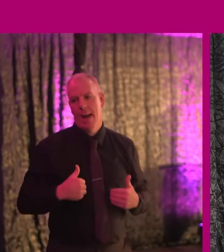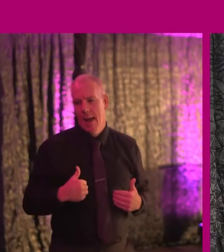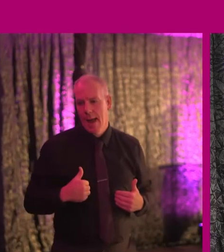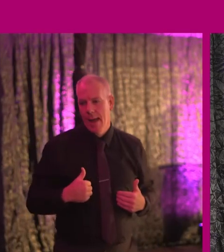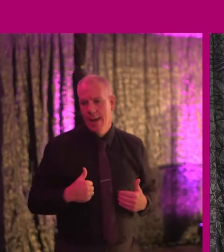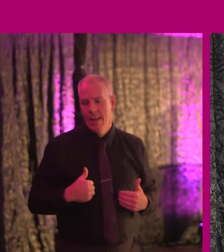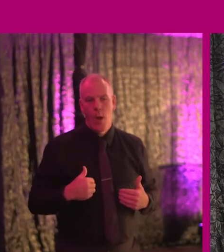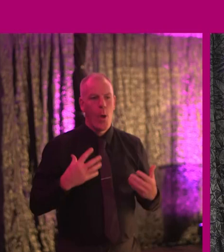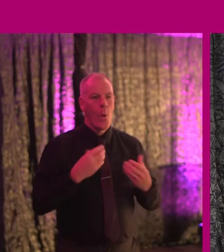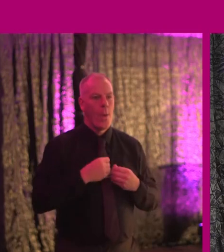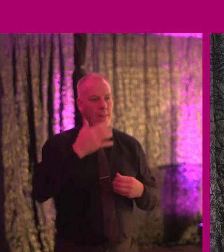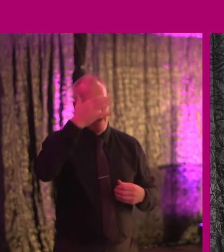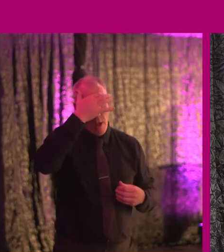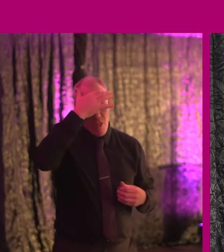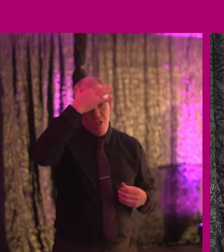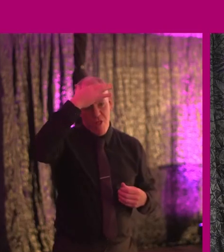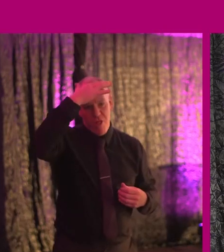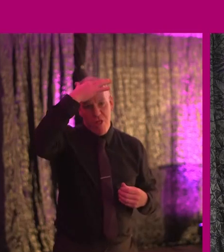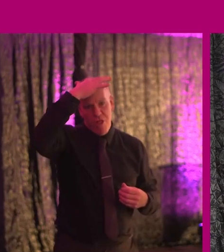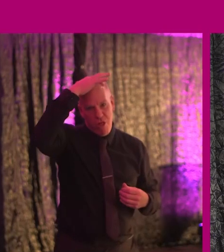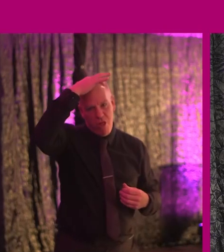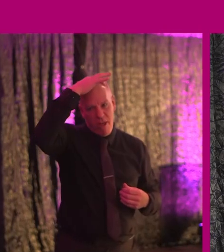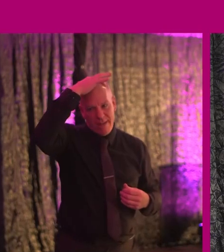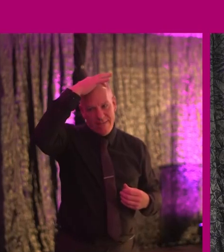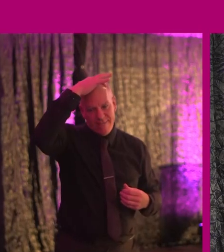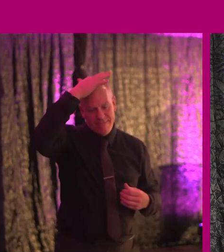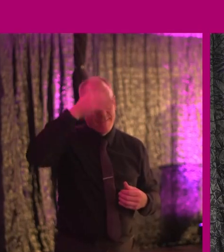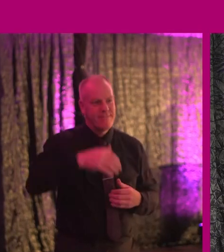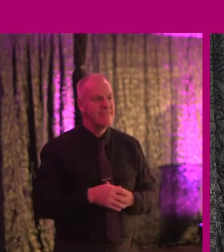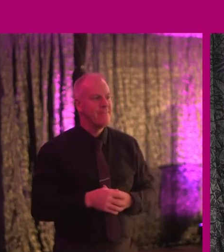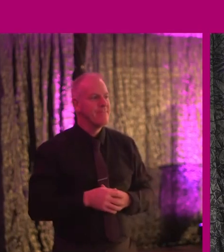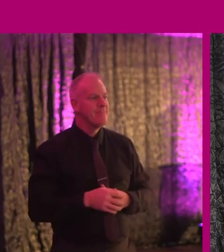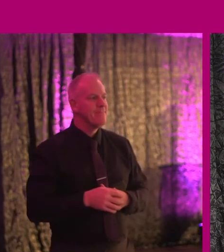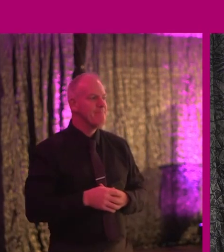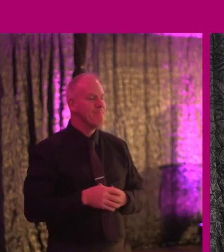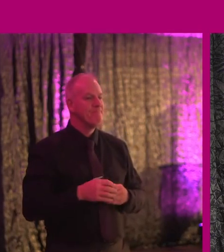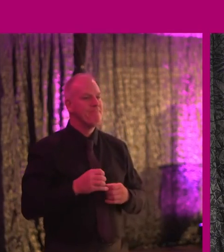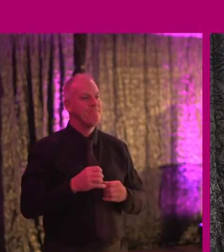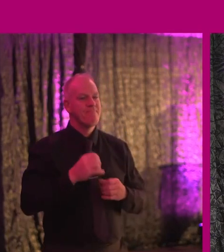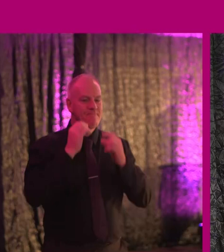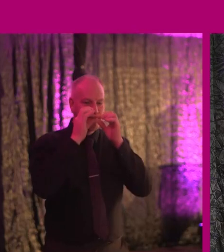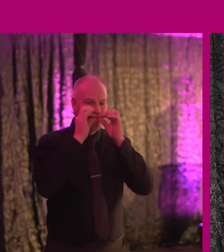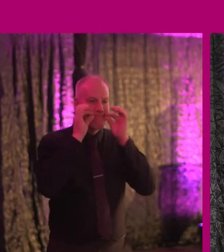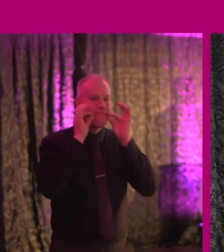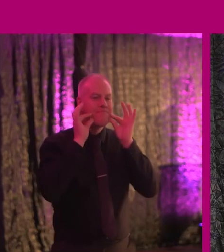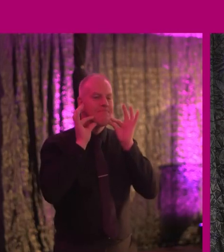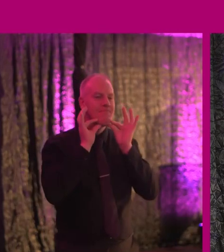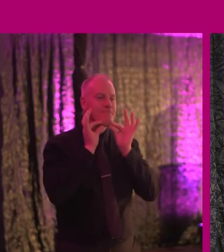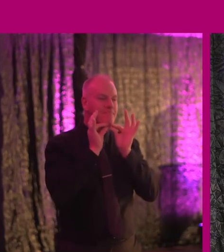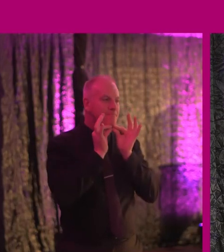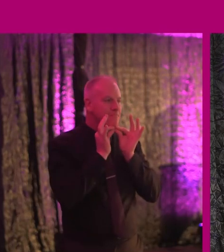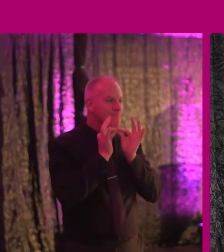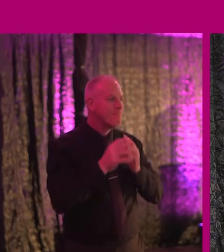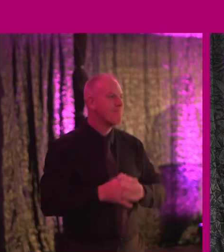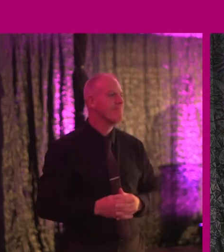growing forehead line and a sophisticated goate. And I